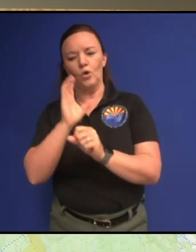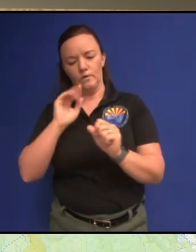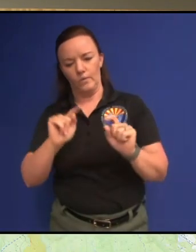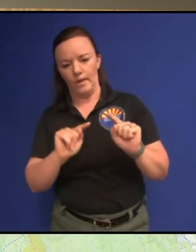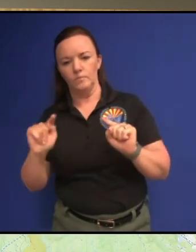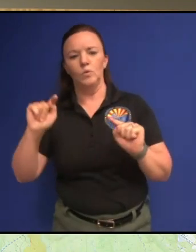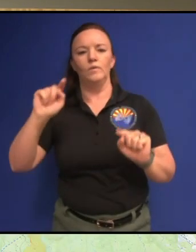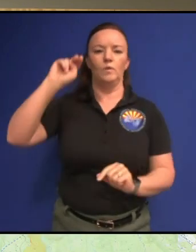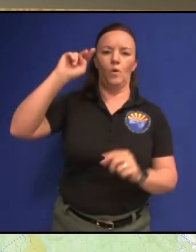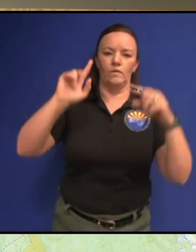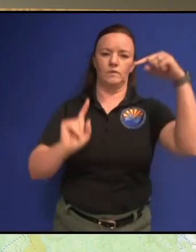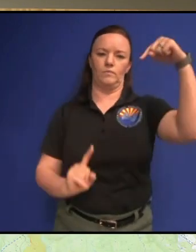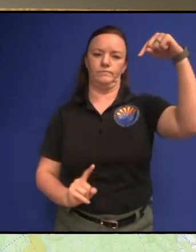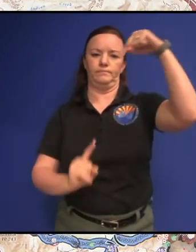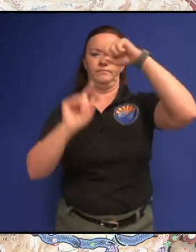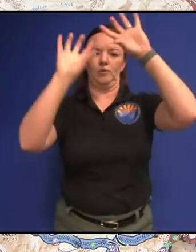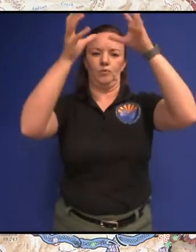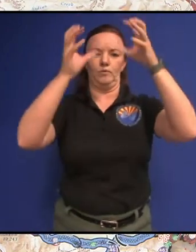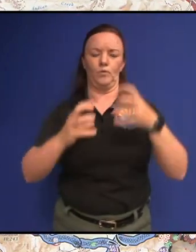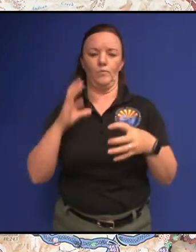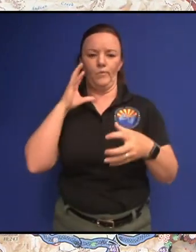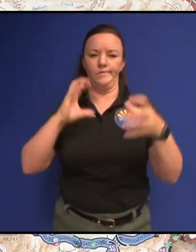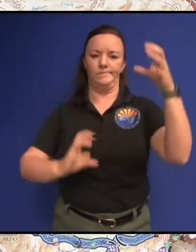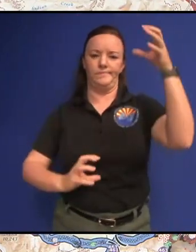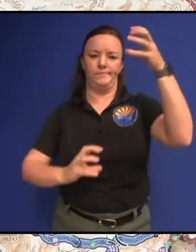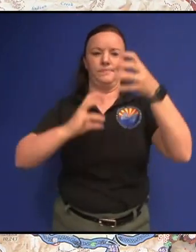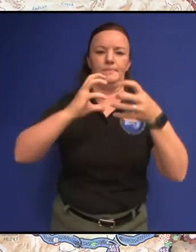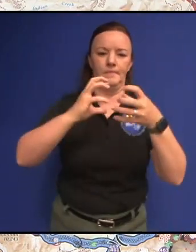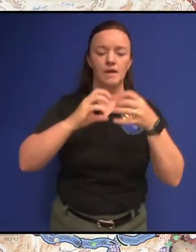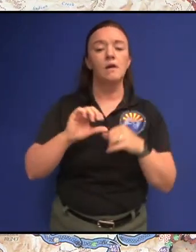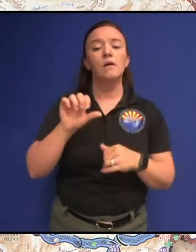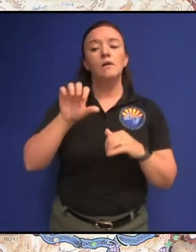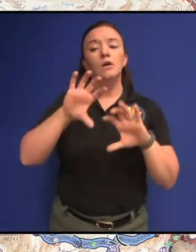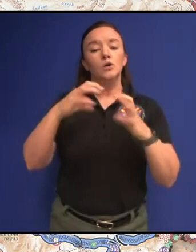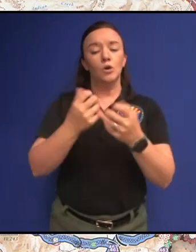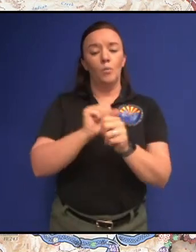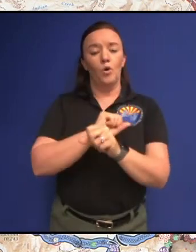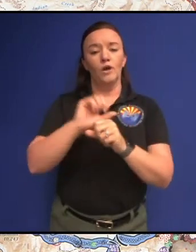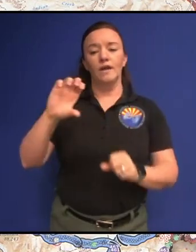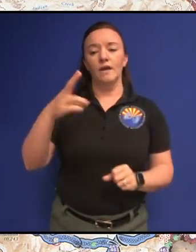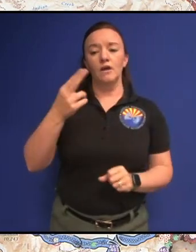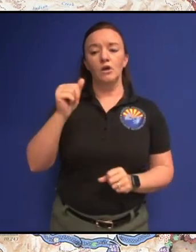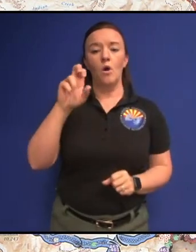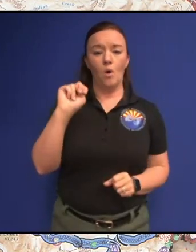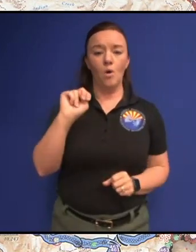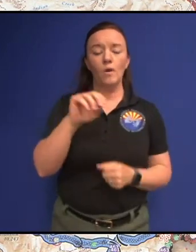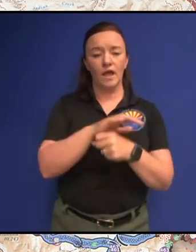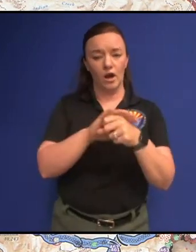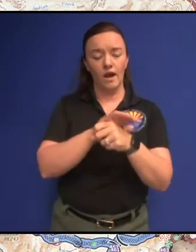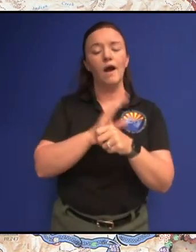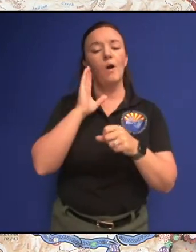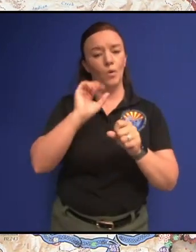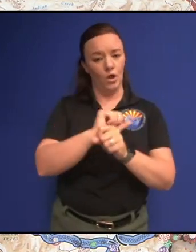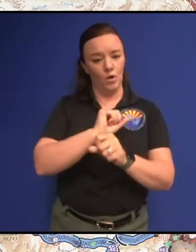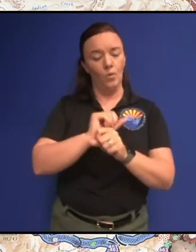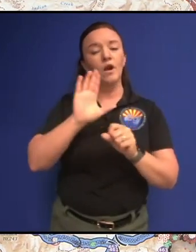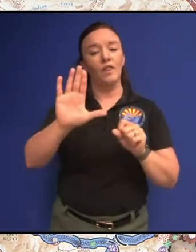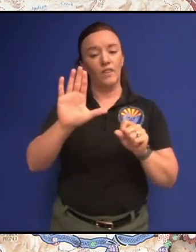north the group that's working here in the Chacon area will continue to get their work done and then move south